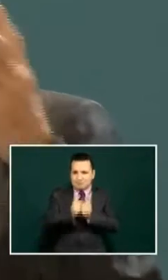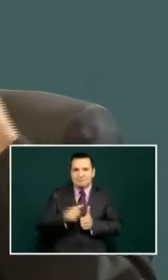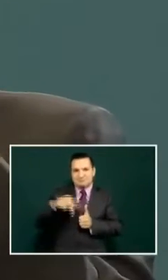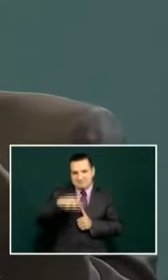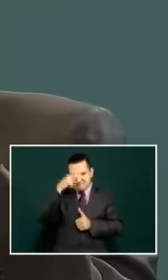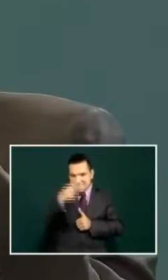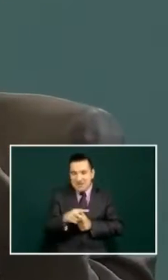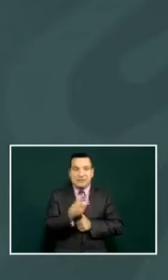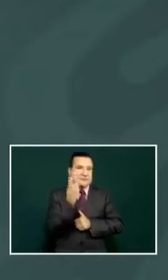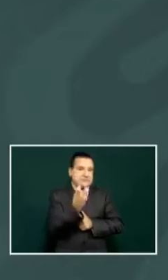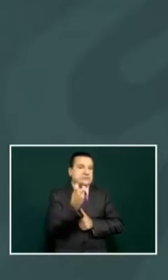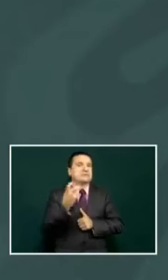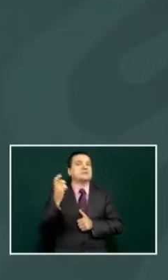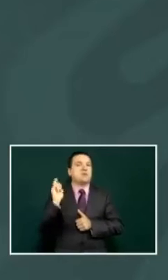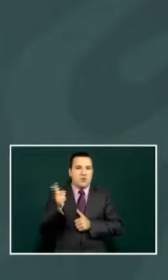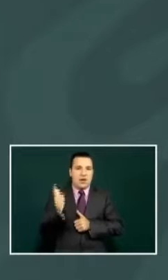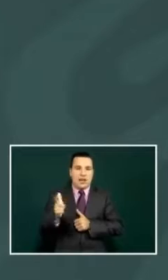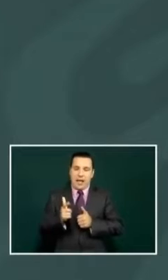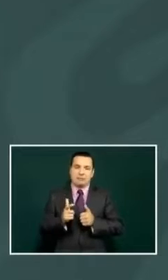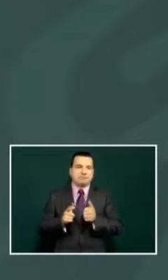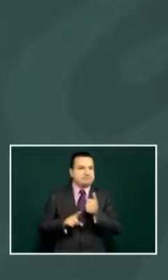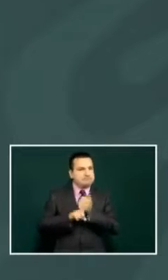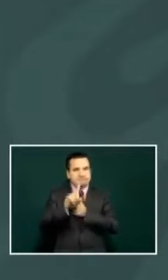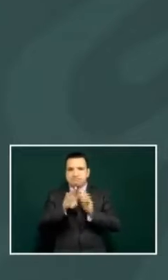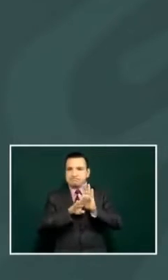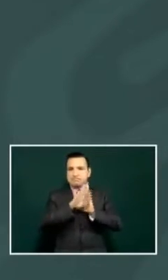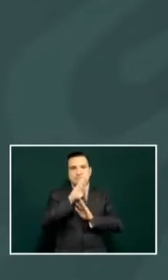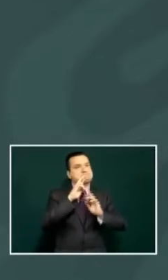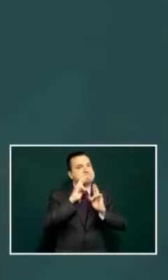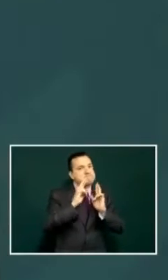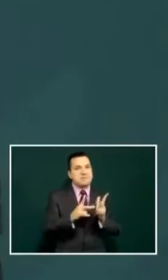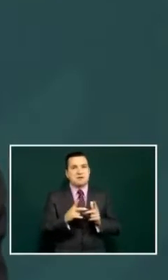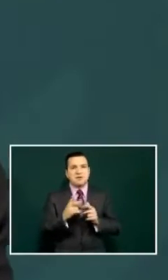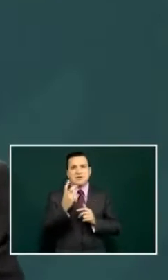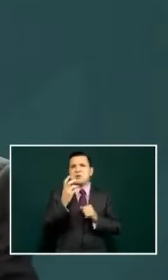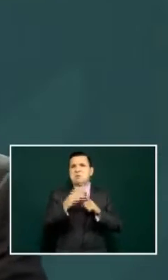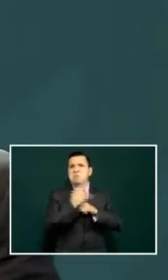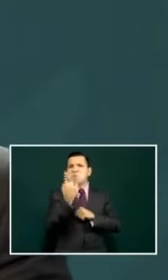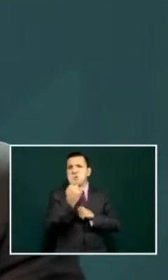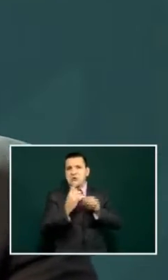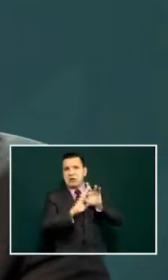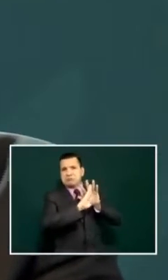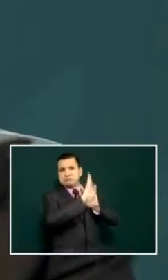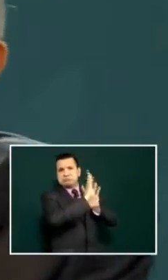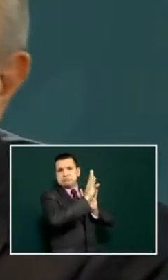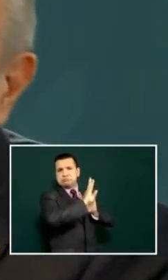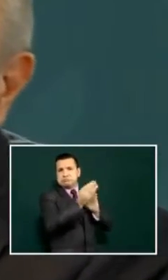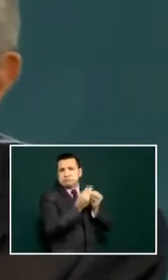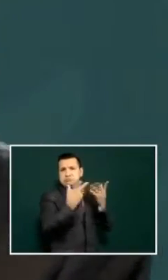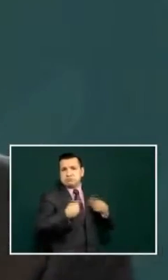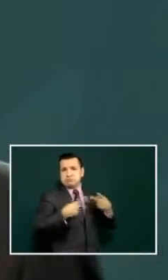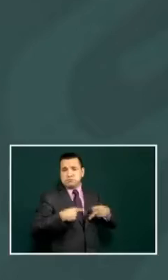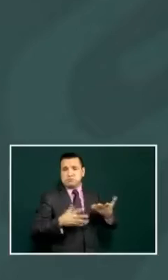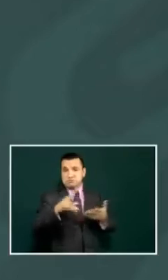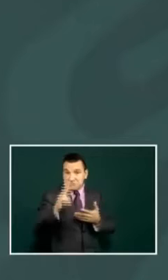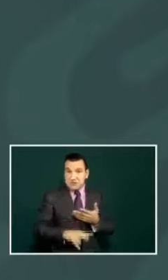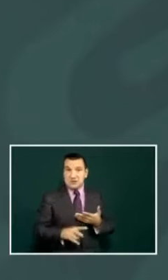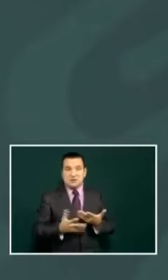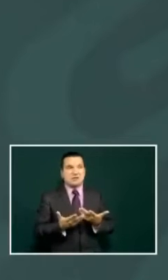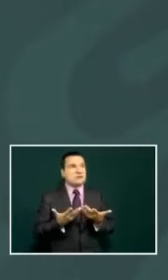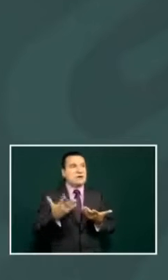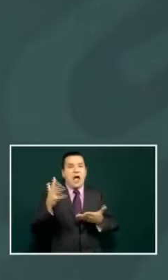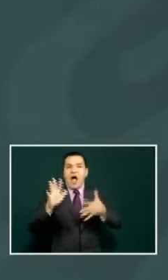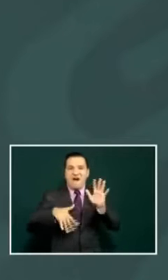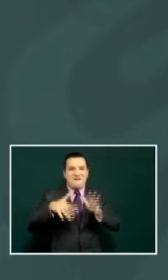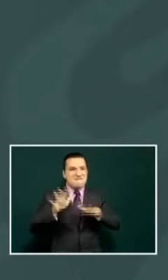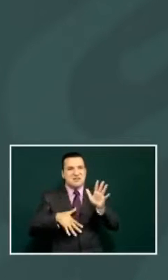are it's a complete change why was this phenomenon happen this migratory